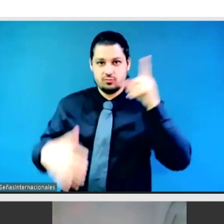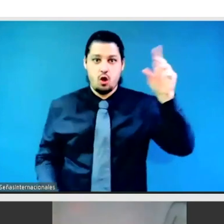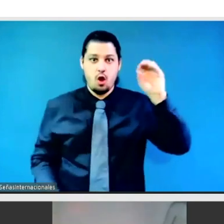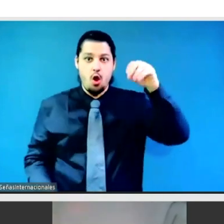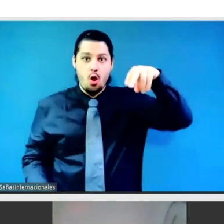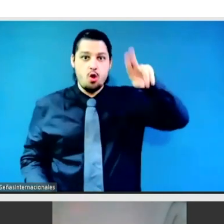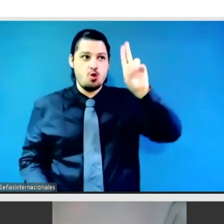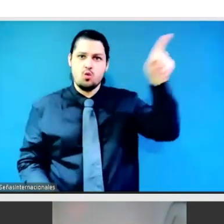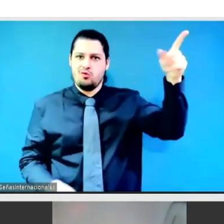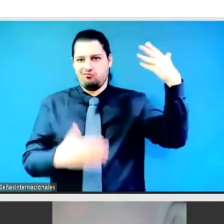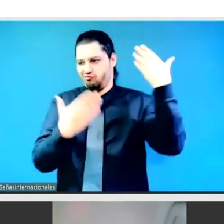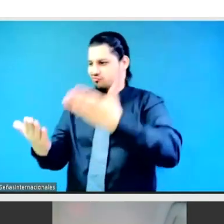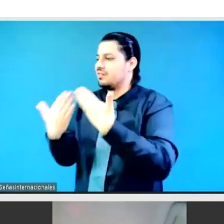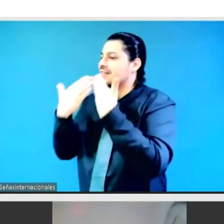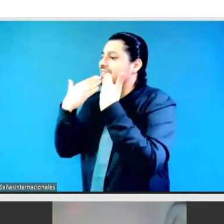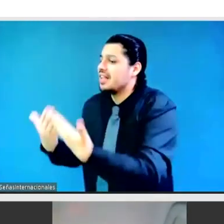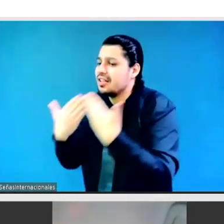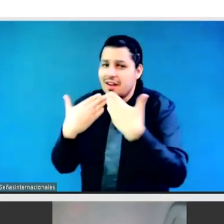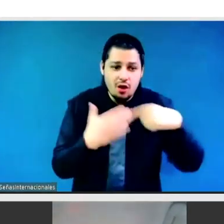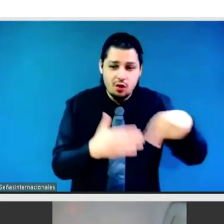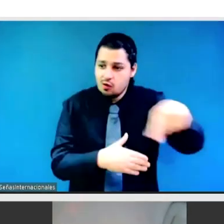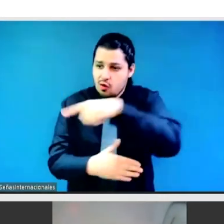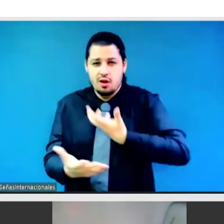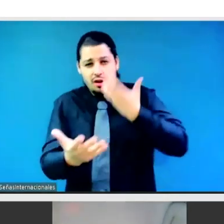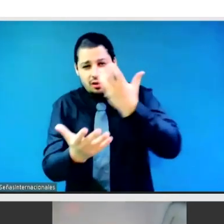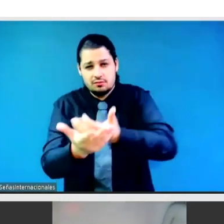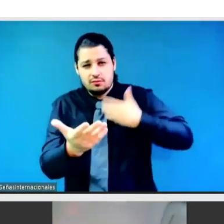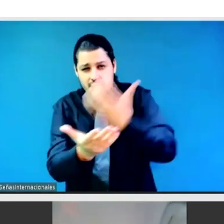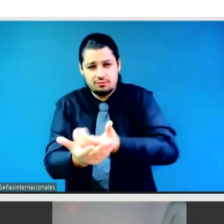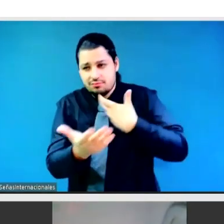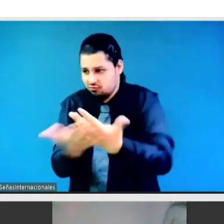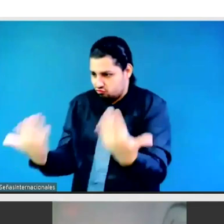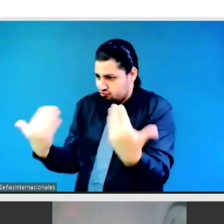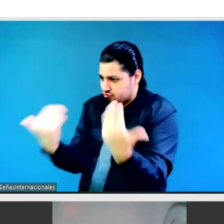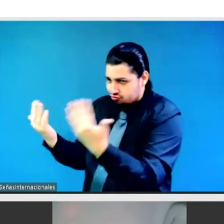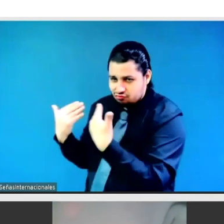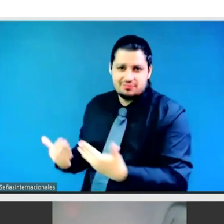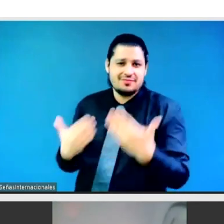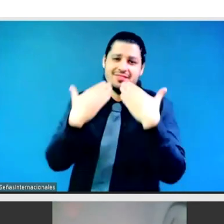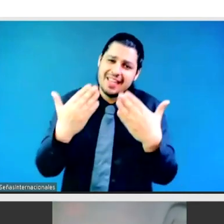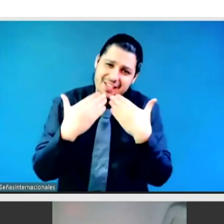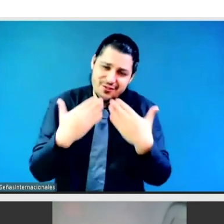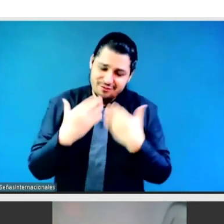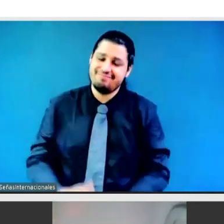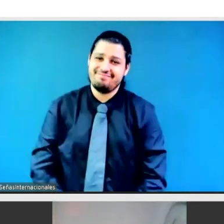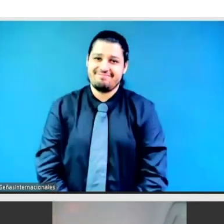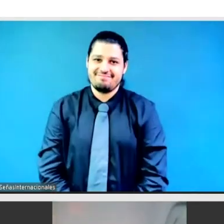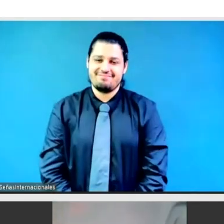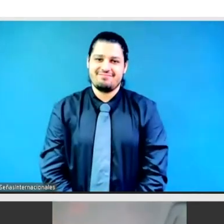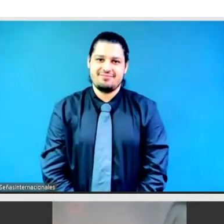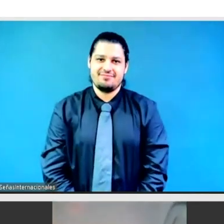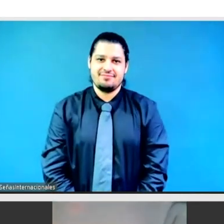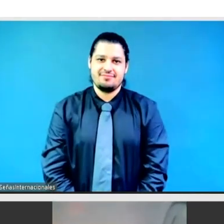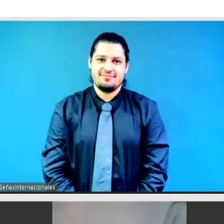-19. We thank you very much my seniors and all my sisters and all government and member states for